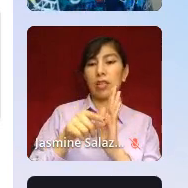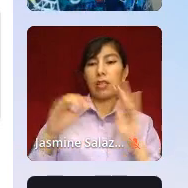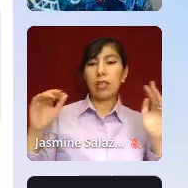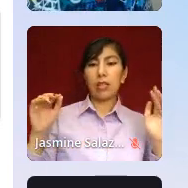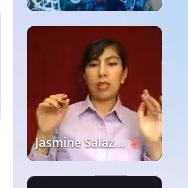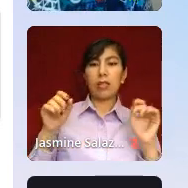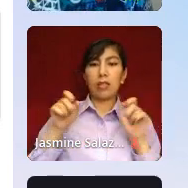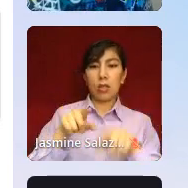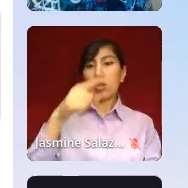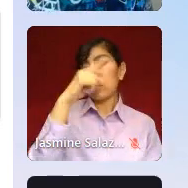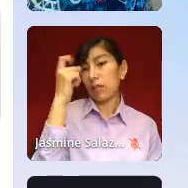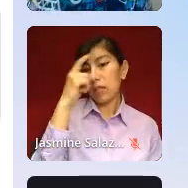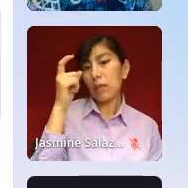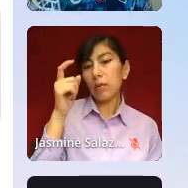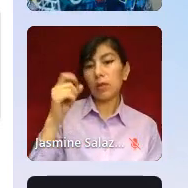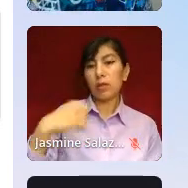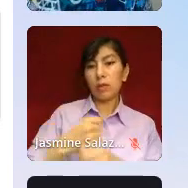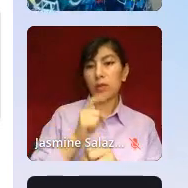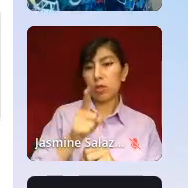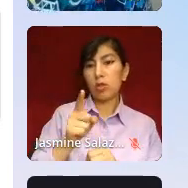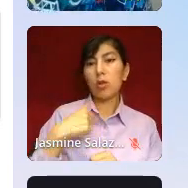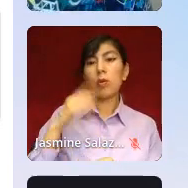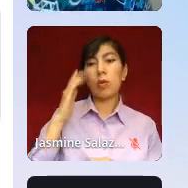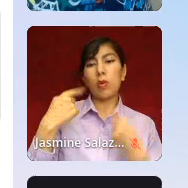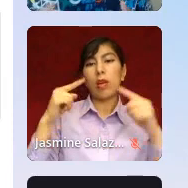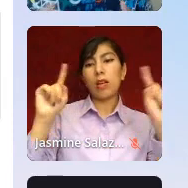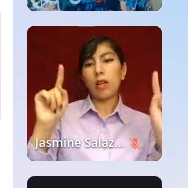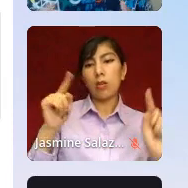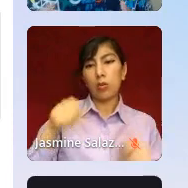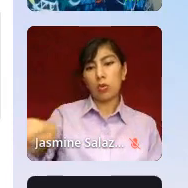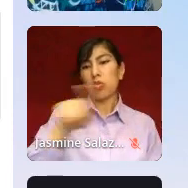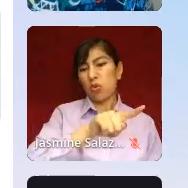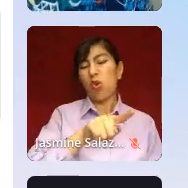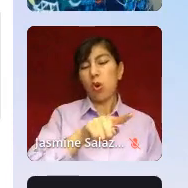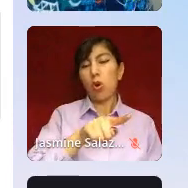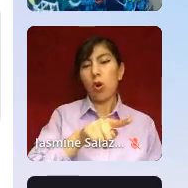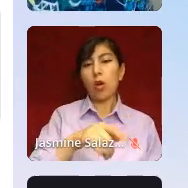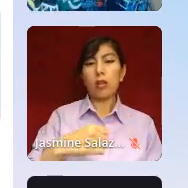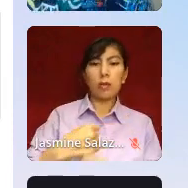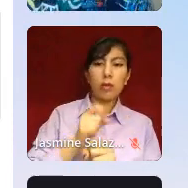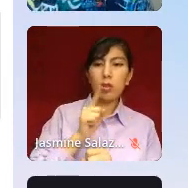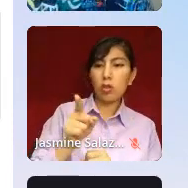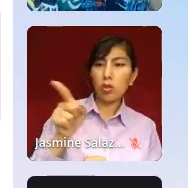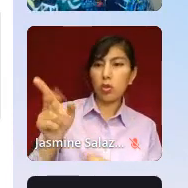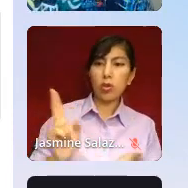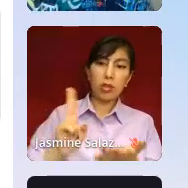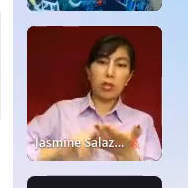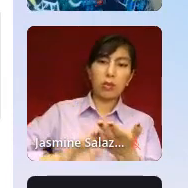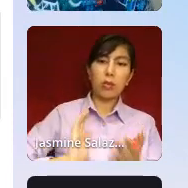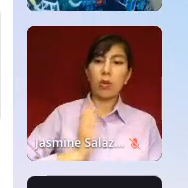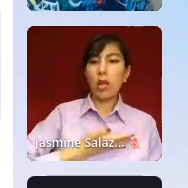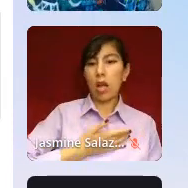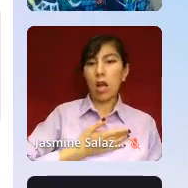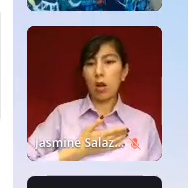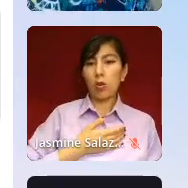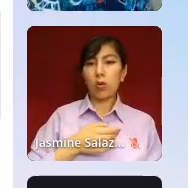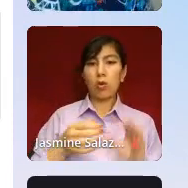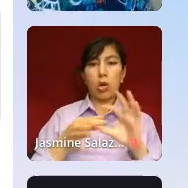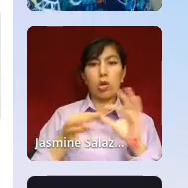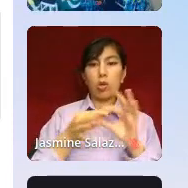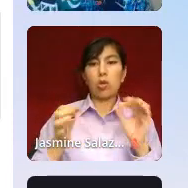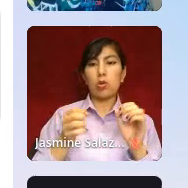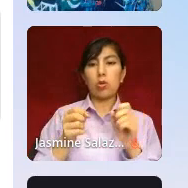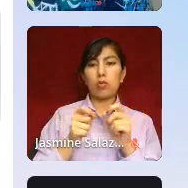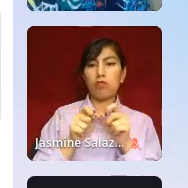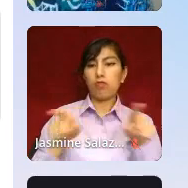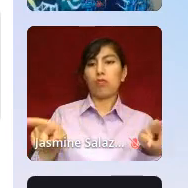We will make sure that we announce that to you all. Make sure that you're signed up for our newsletter so you don't